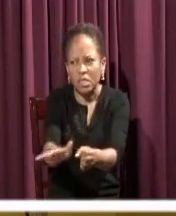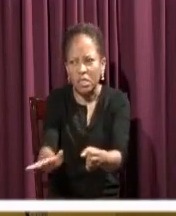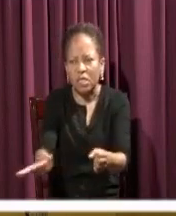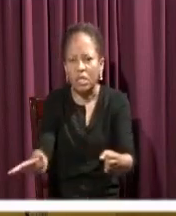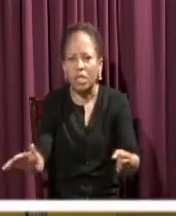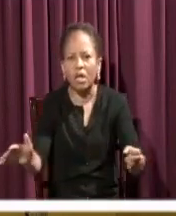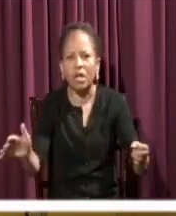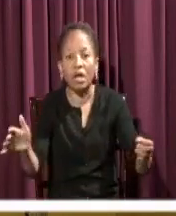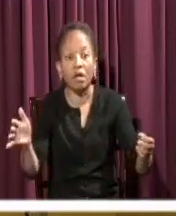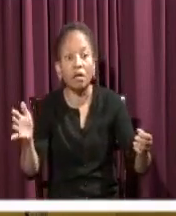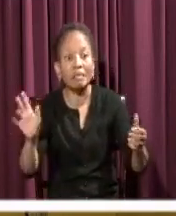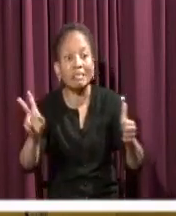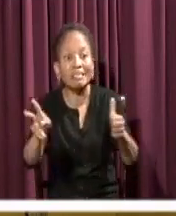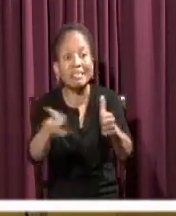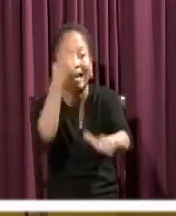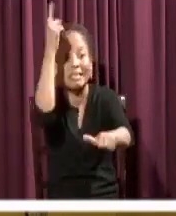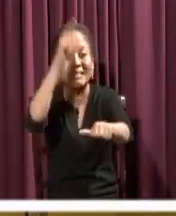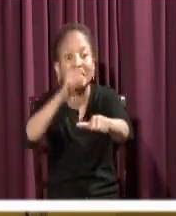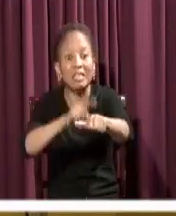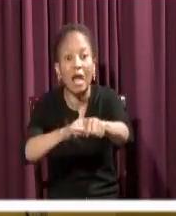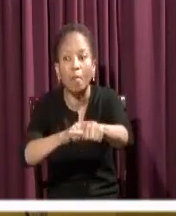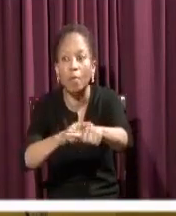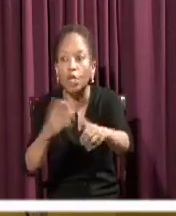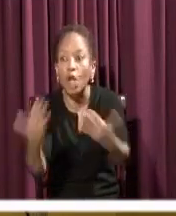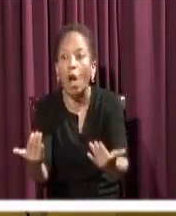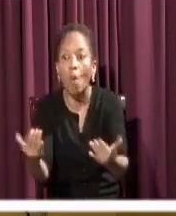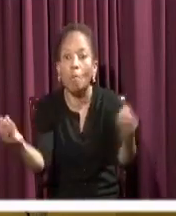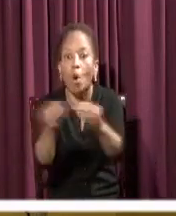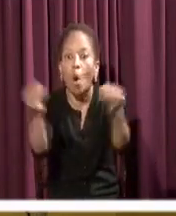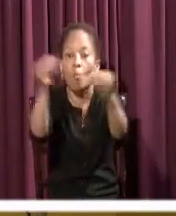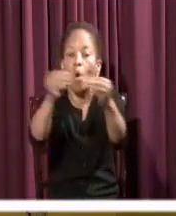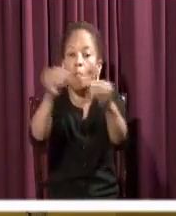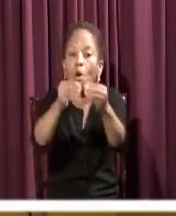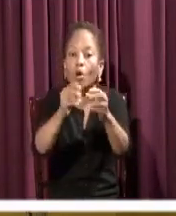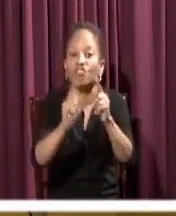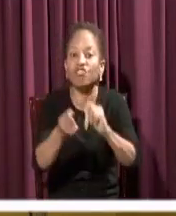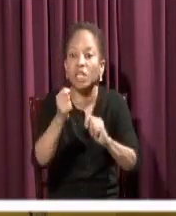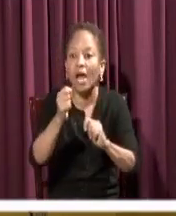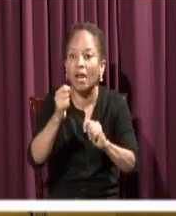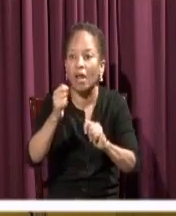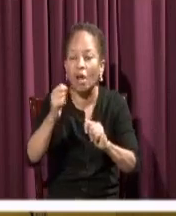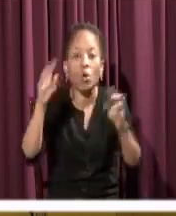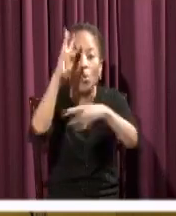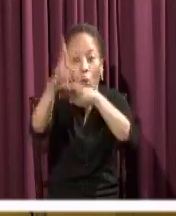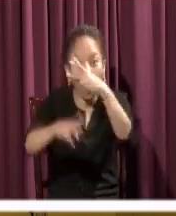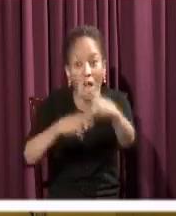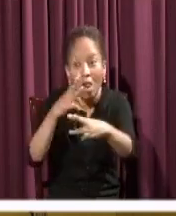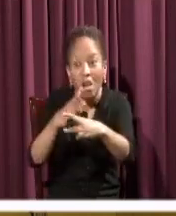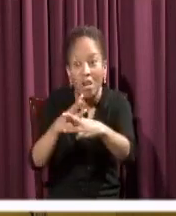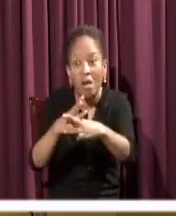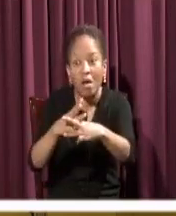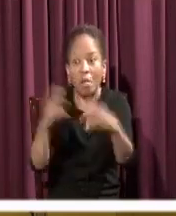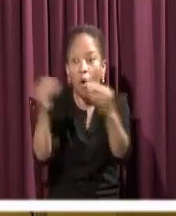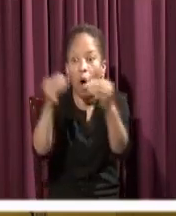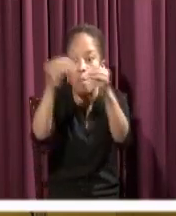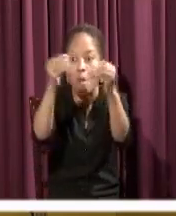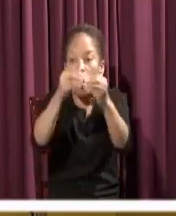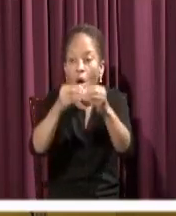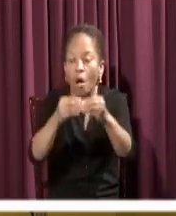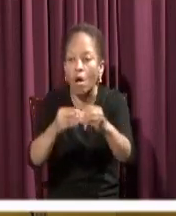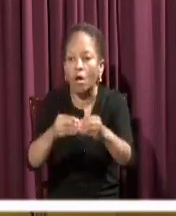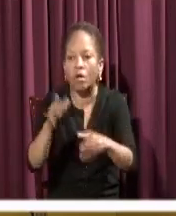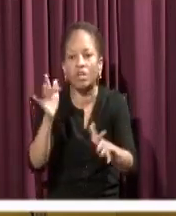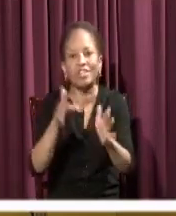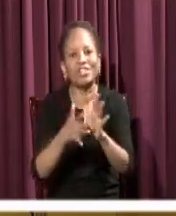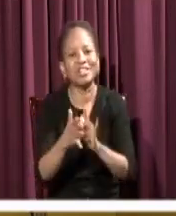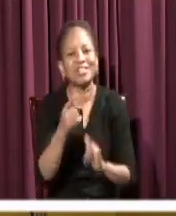second wave of corona, Jesus saying, Do not be afraid. I am. You